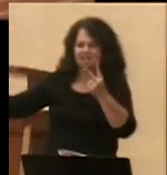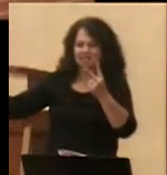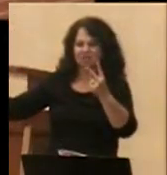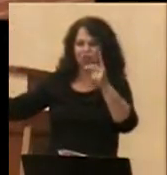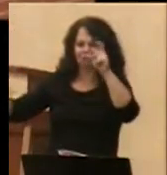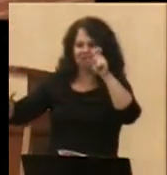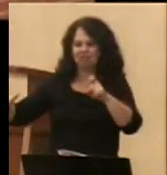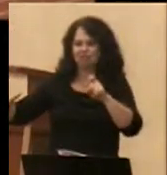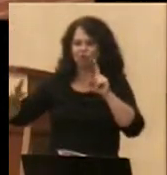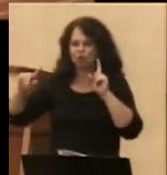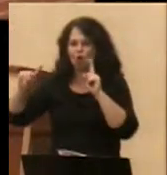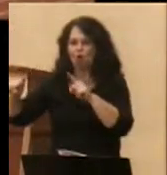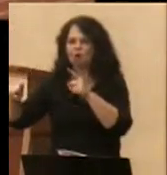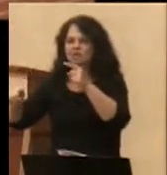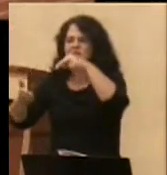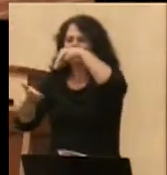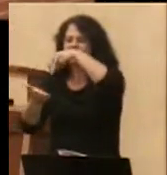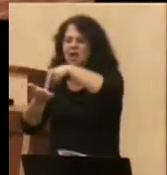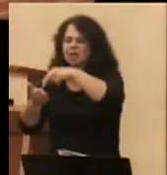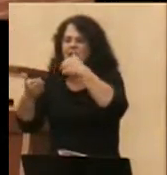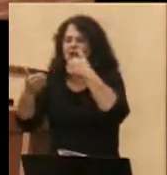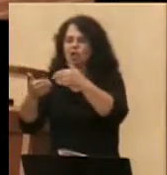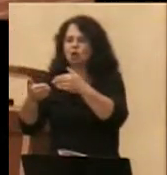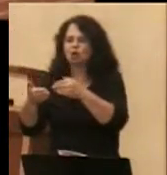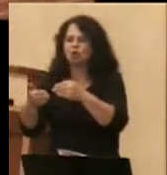Dale Mundall and peered over the edge.